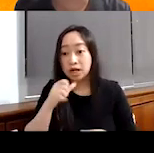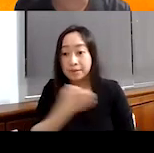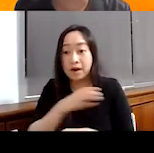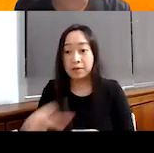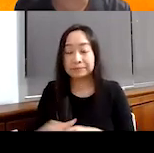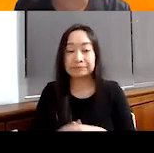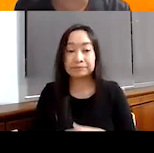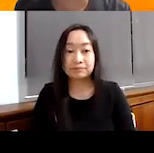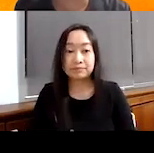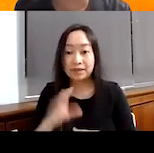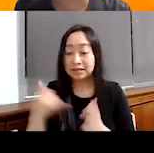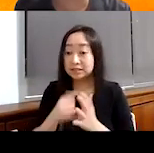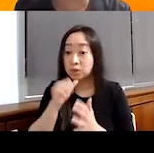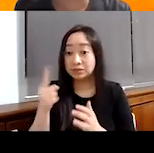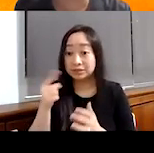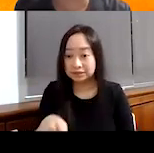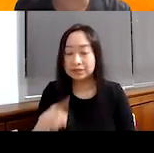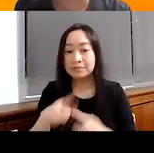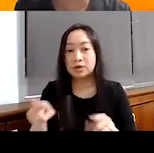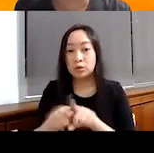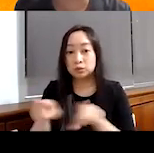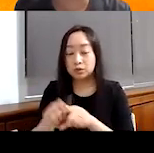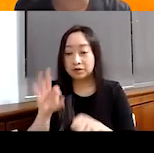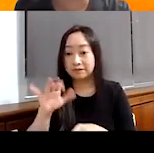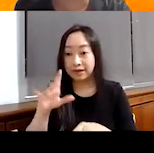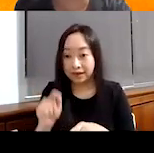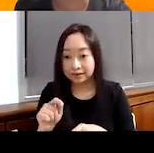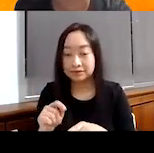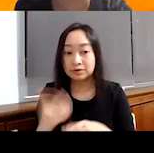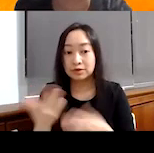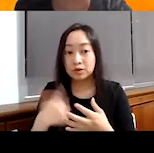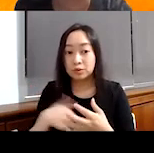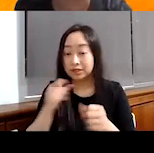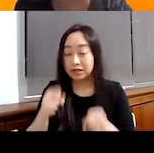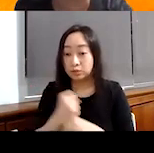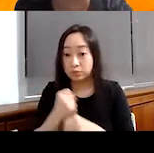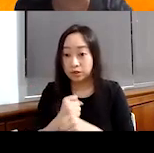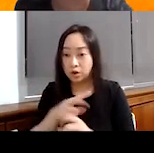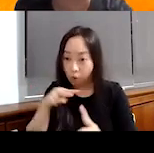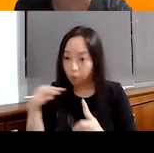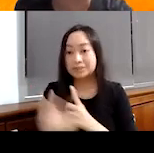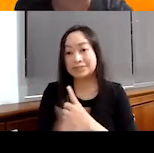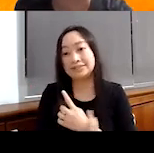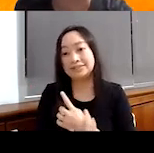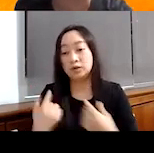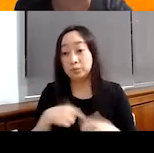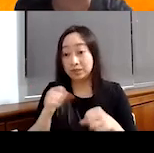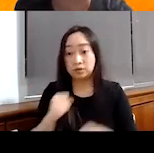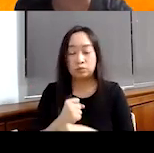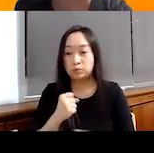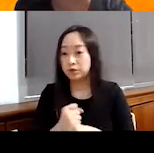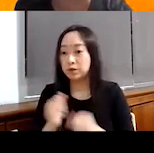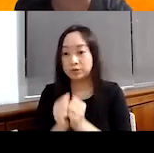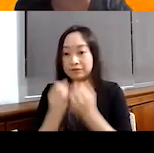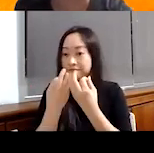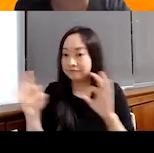it's not just that. I mean, it's also the fact that, uh, we can work holistically. Um, we can work with